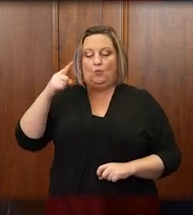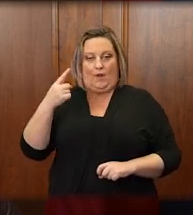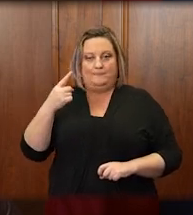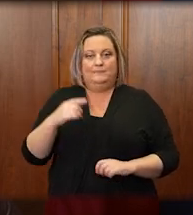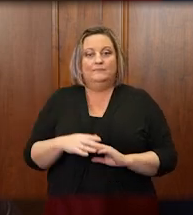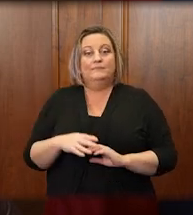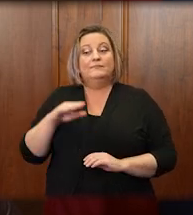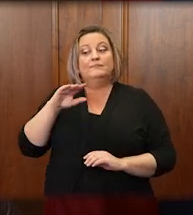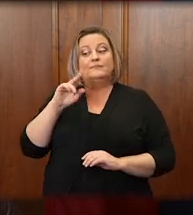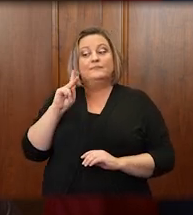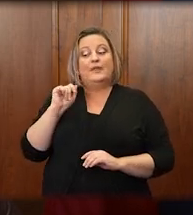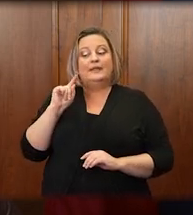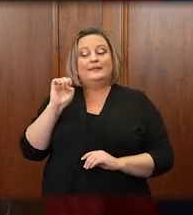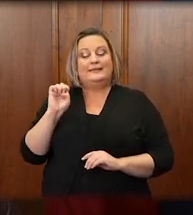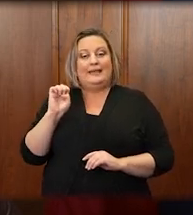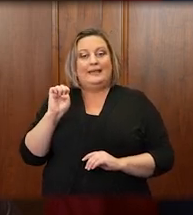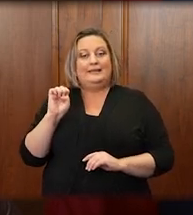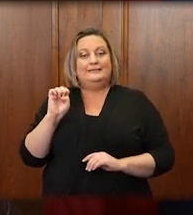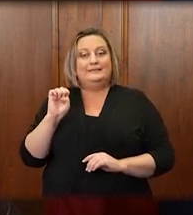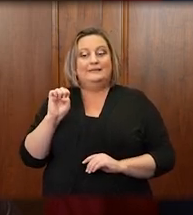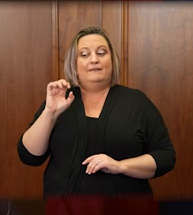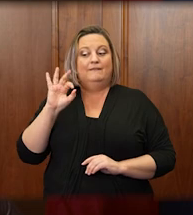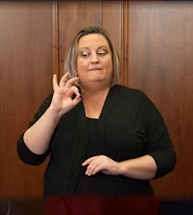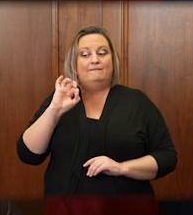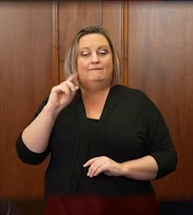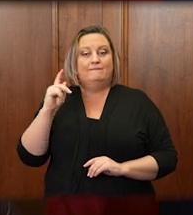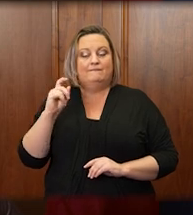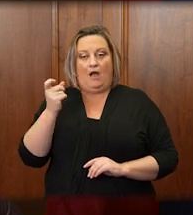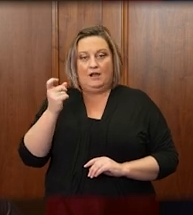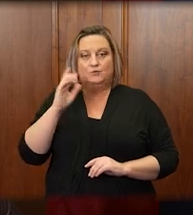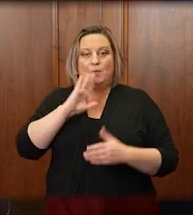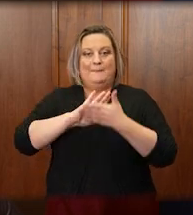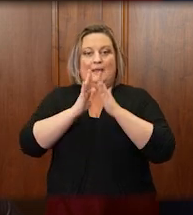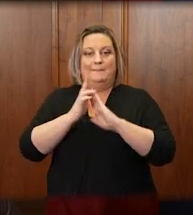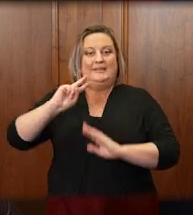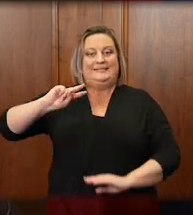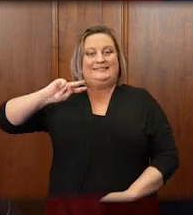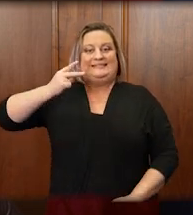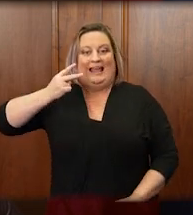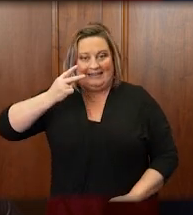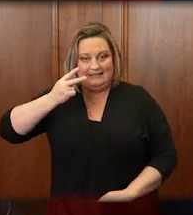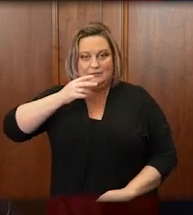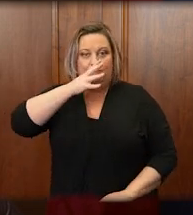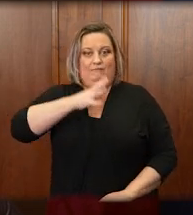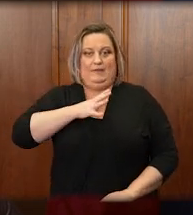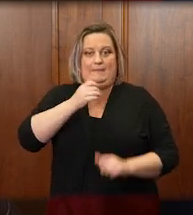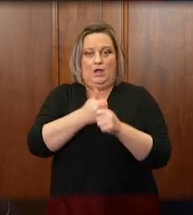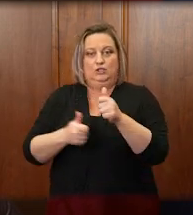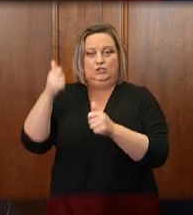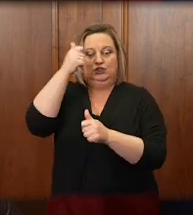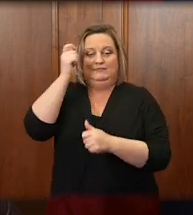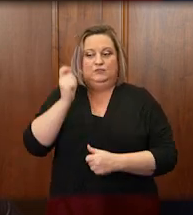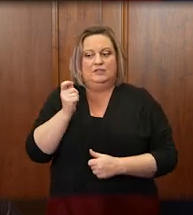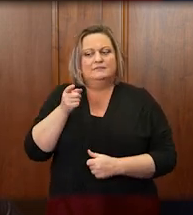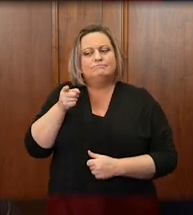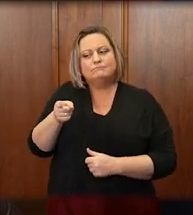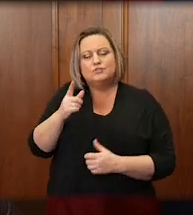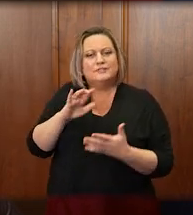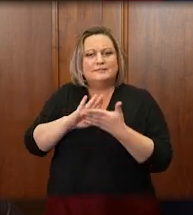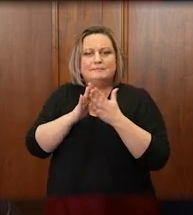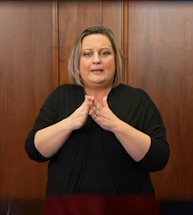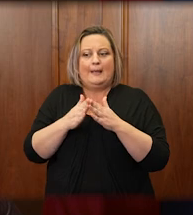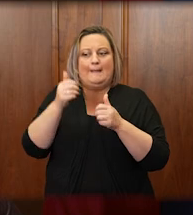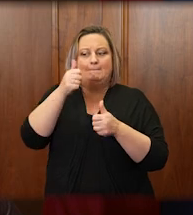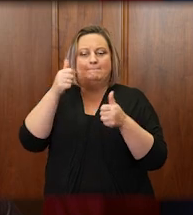will become just the second woman Chief Justice in Wyoming history. She has basically served as a Deputy Chief since I